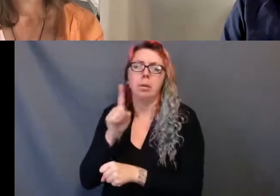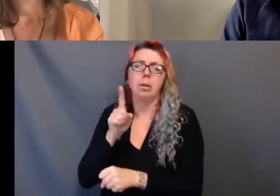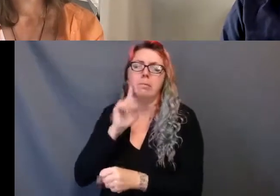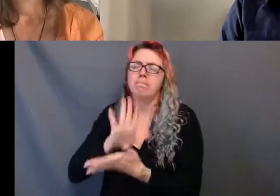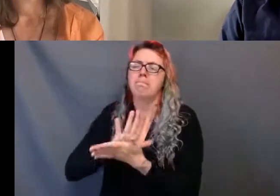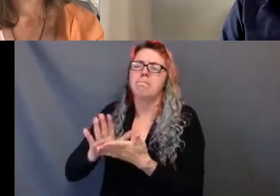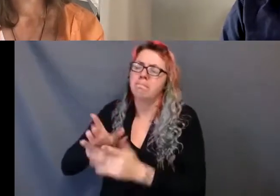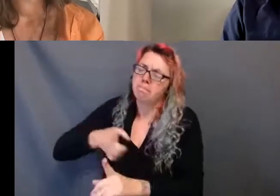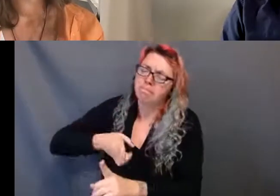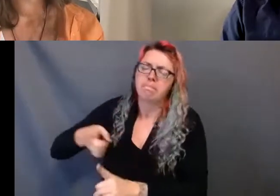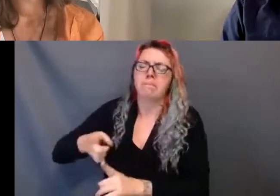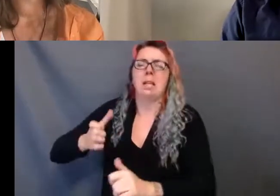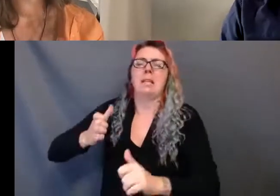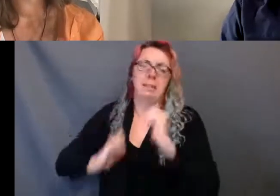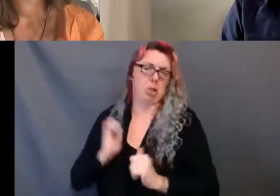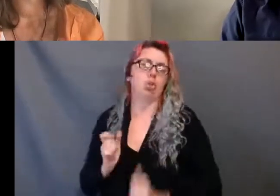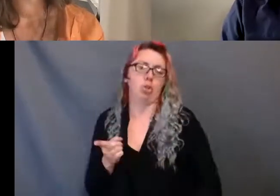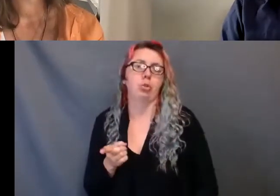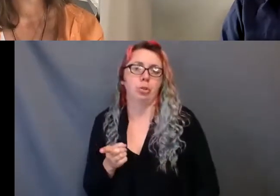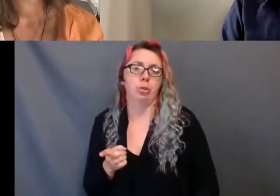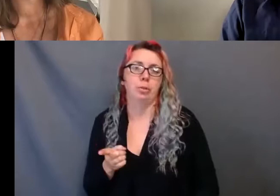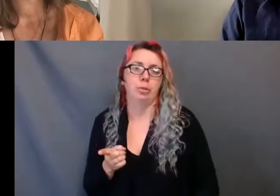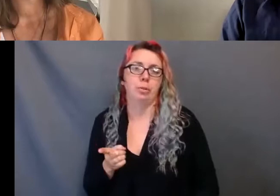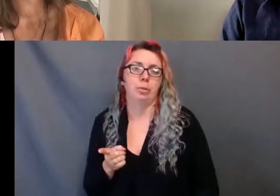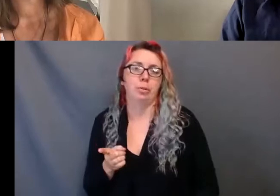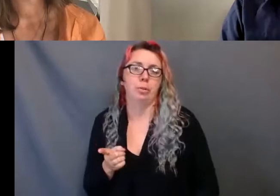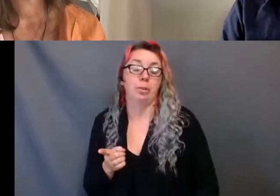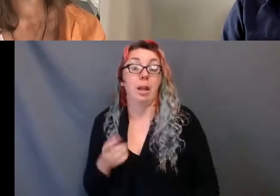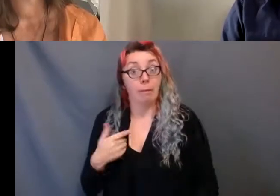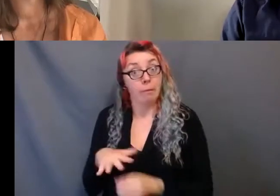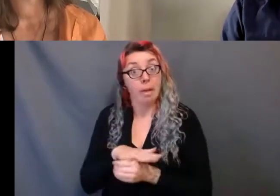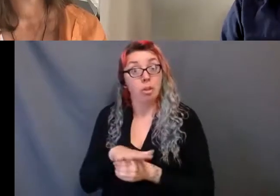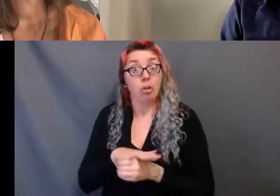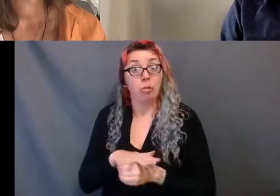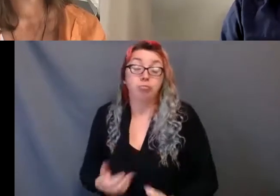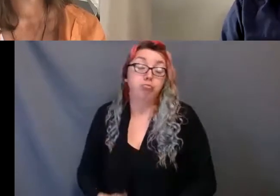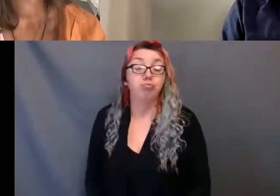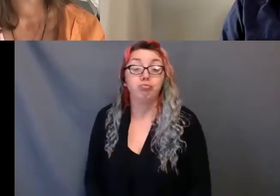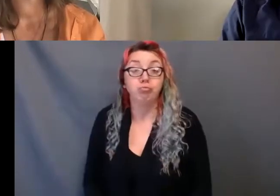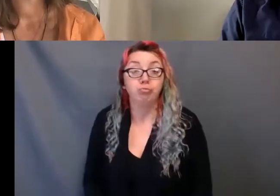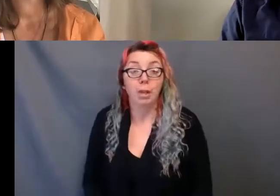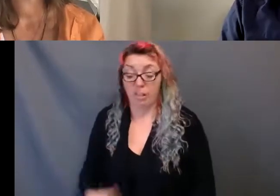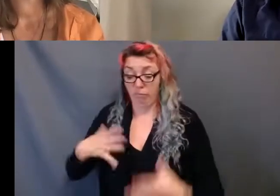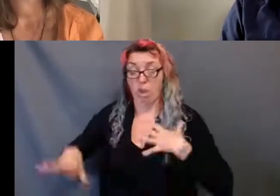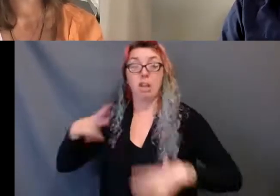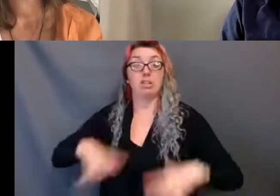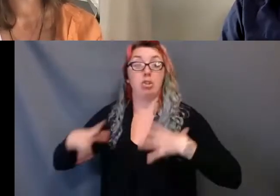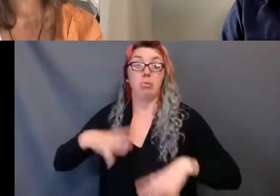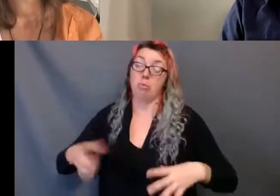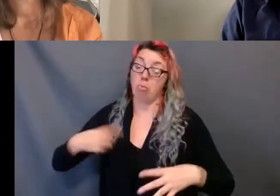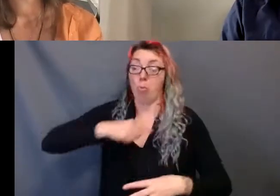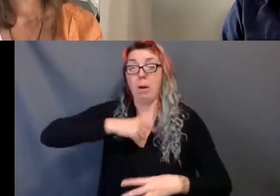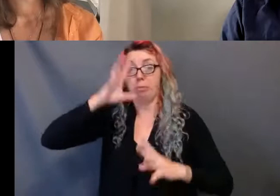It doesn't take place in a venue, but it could. We do it with cardboard costumes and a will to have fun